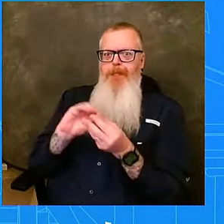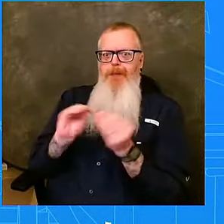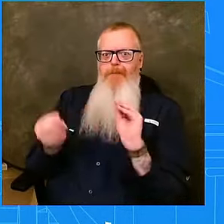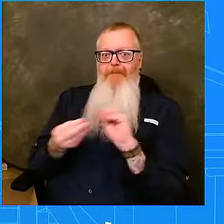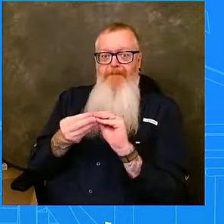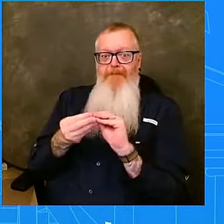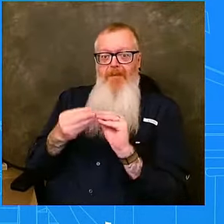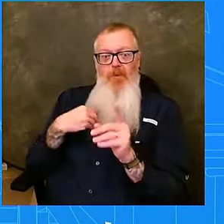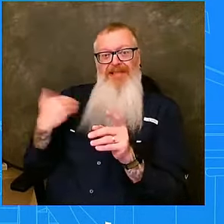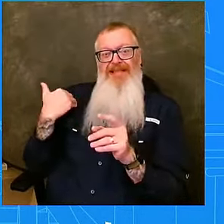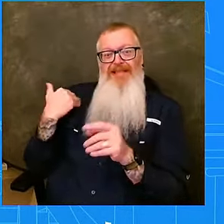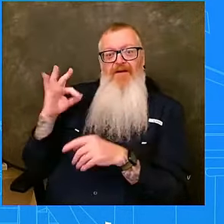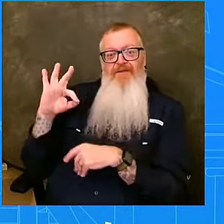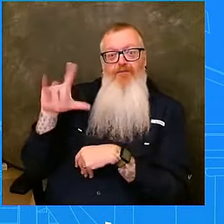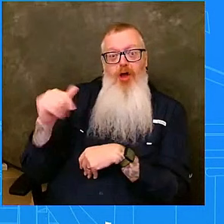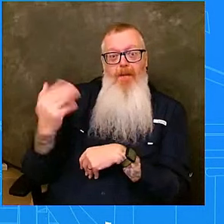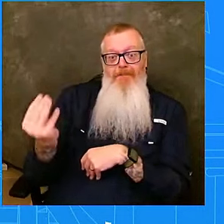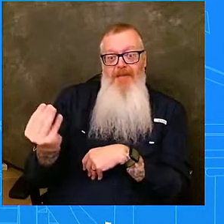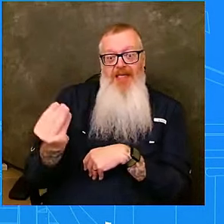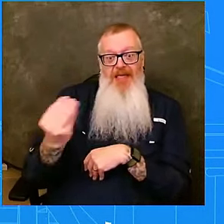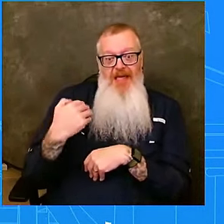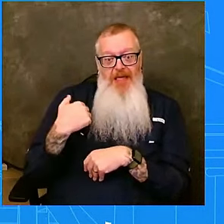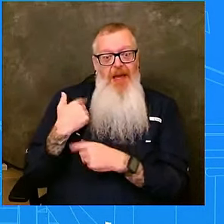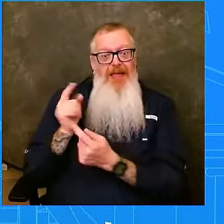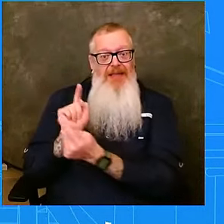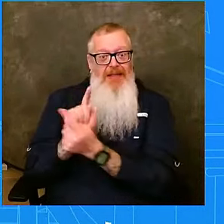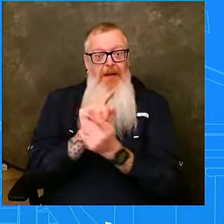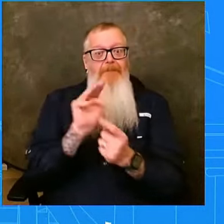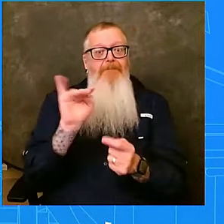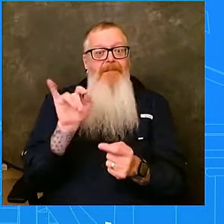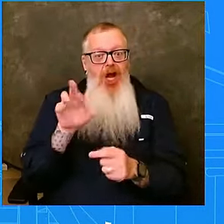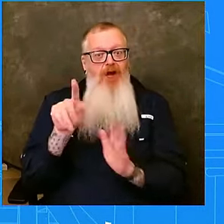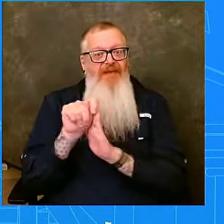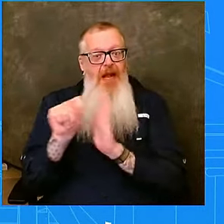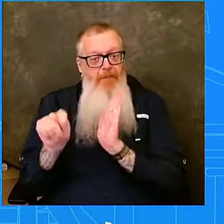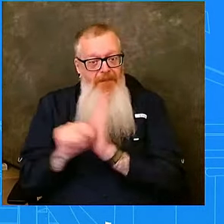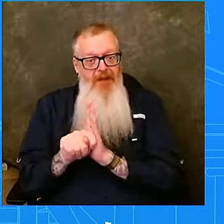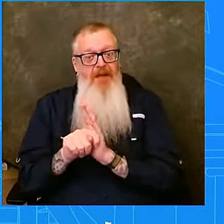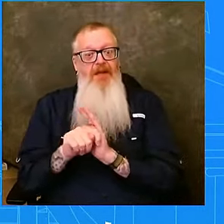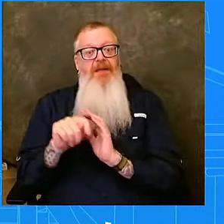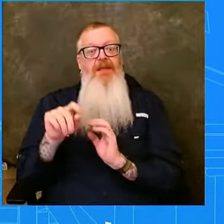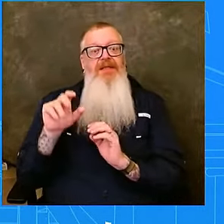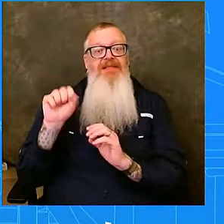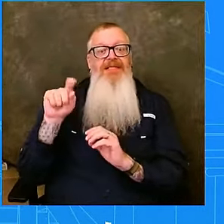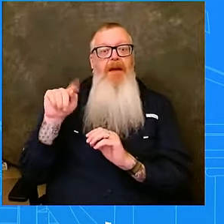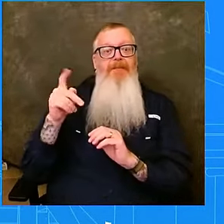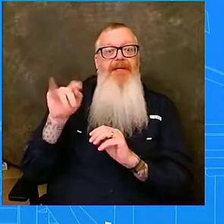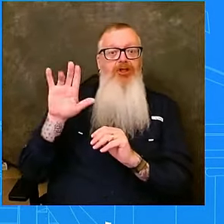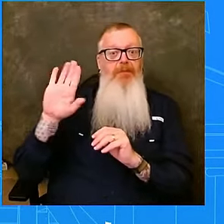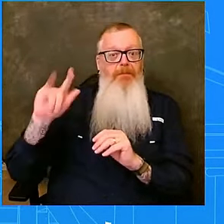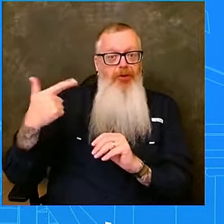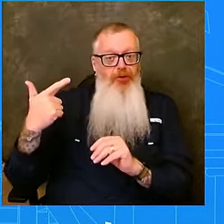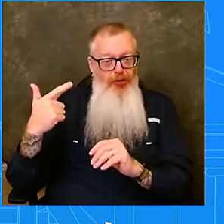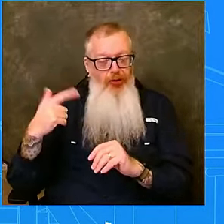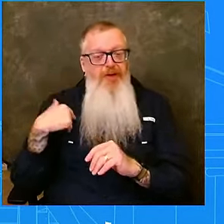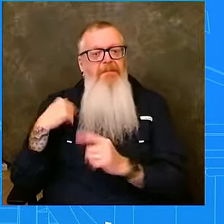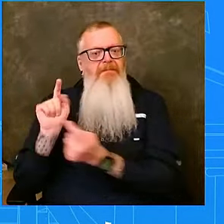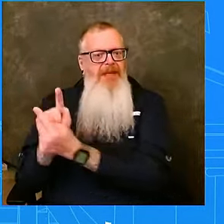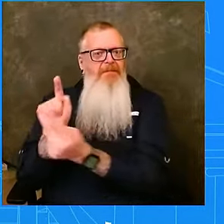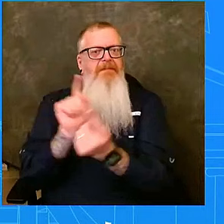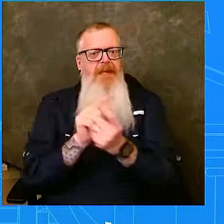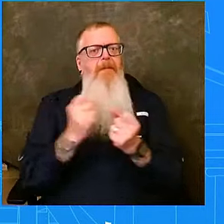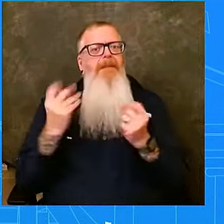Petersburg, and I saw people leaving the area. People are listening. They are leaving. But we know there's always a few